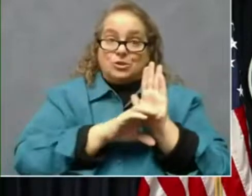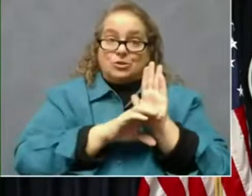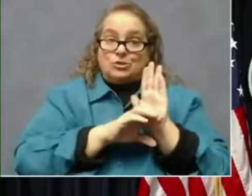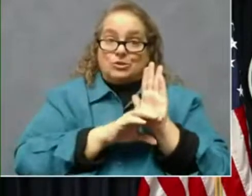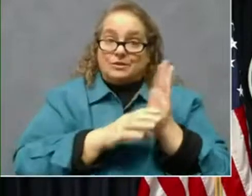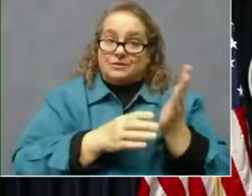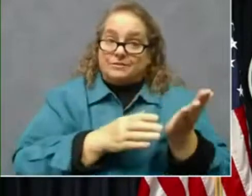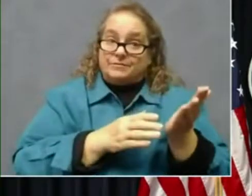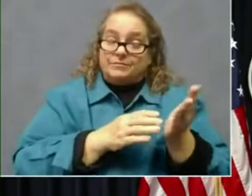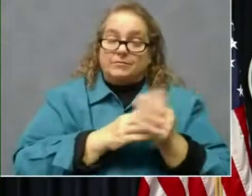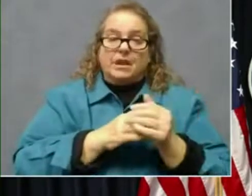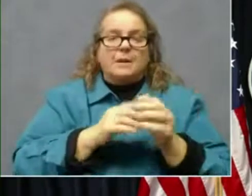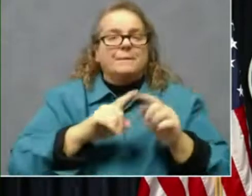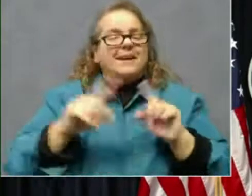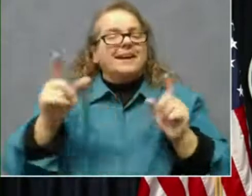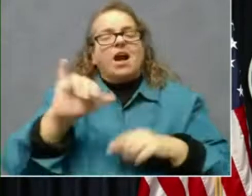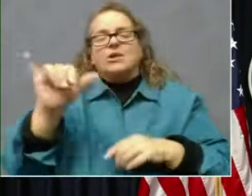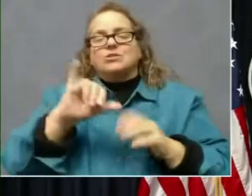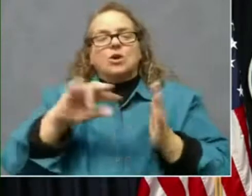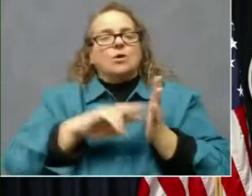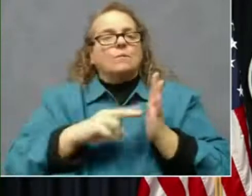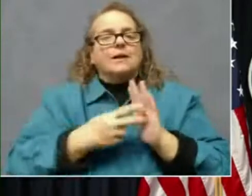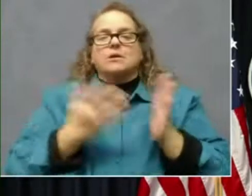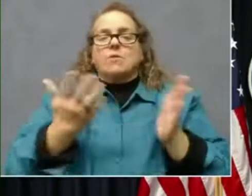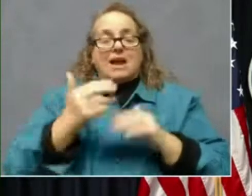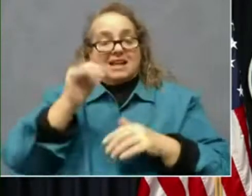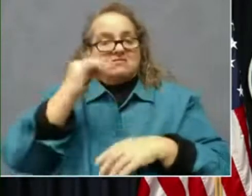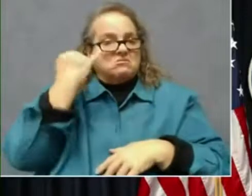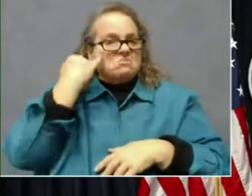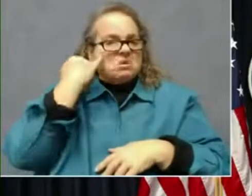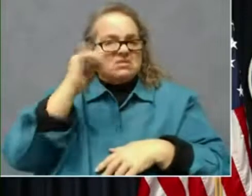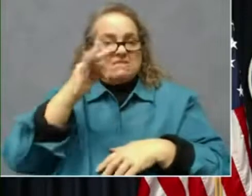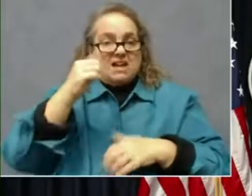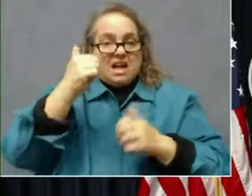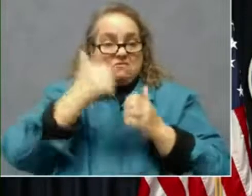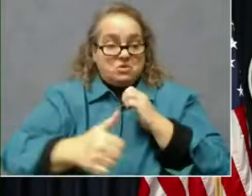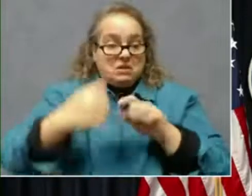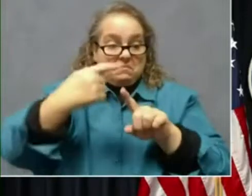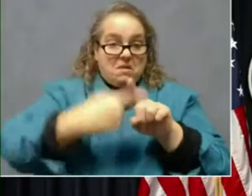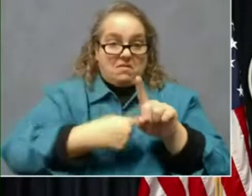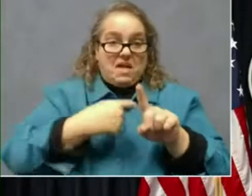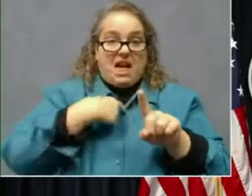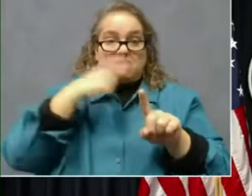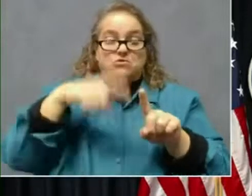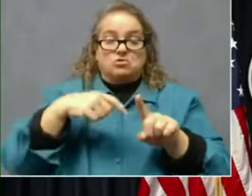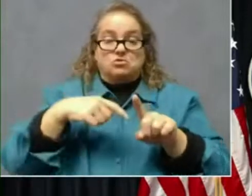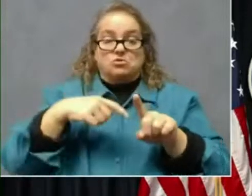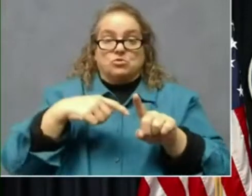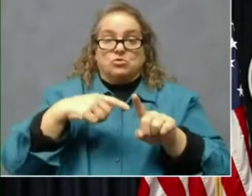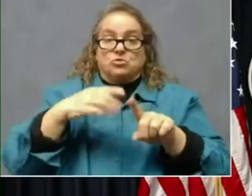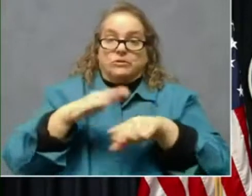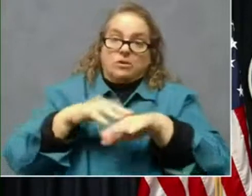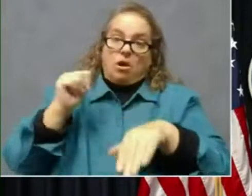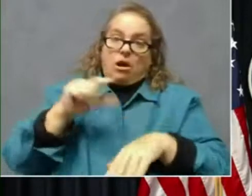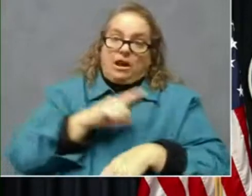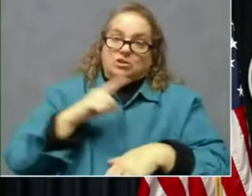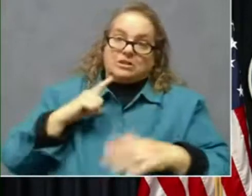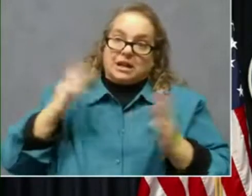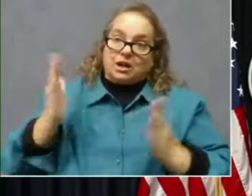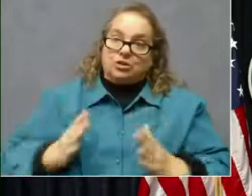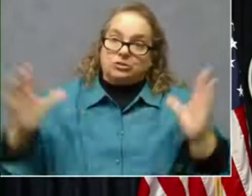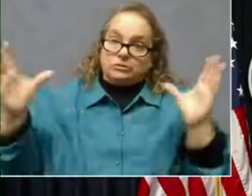means. If let's say every month, um, I have to call the general assembly into special session when